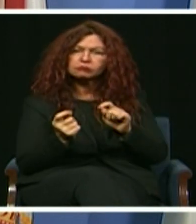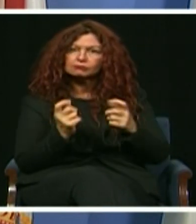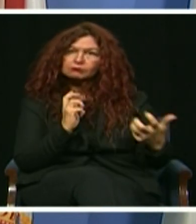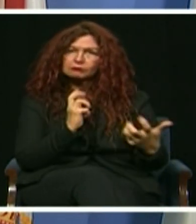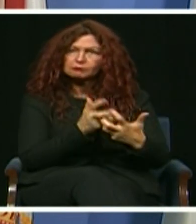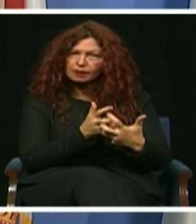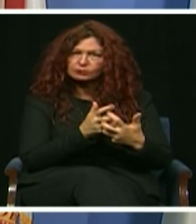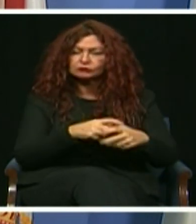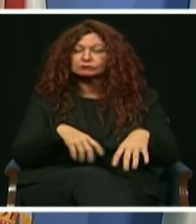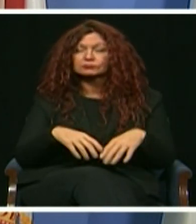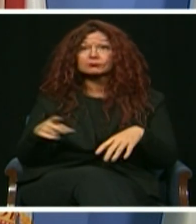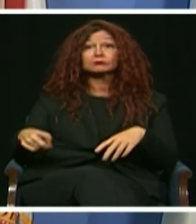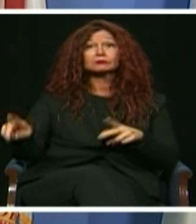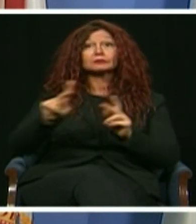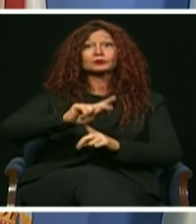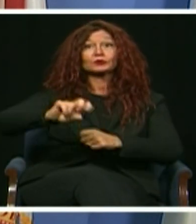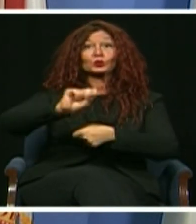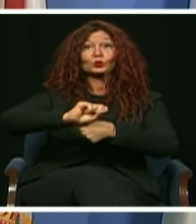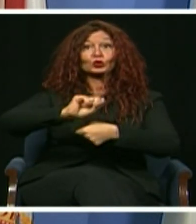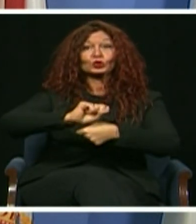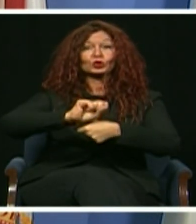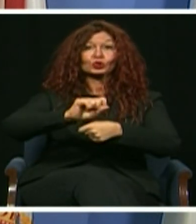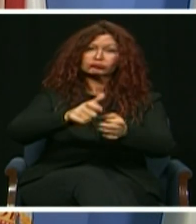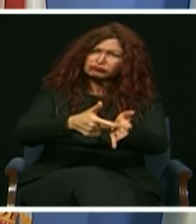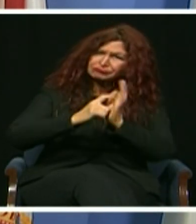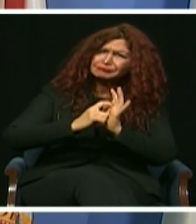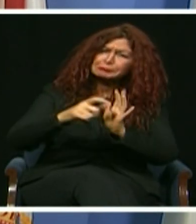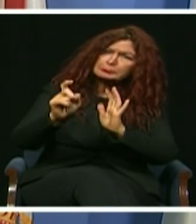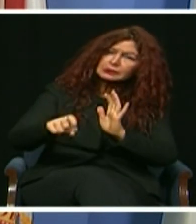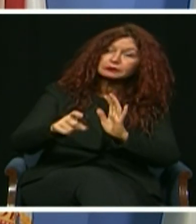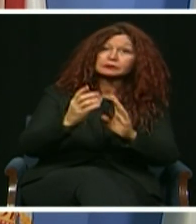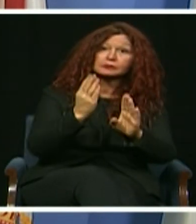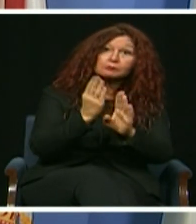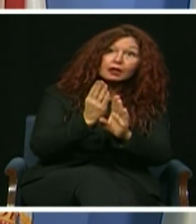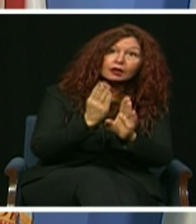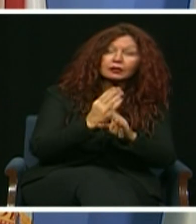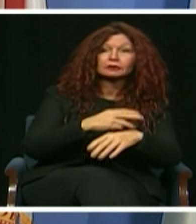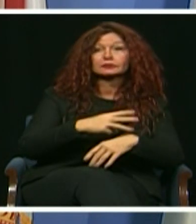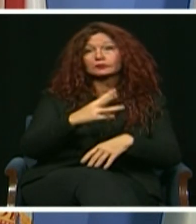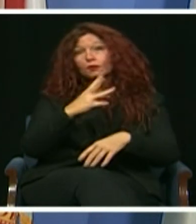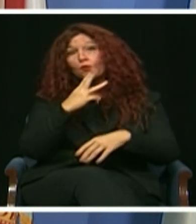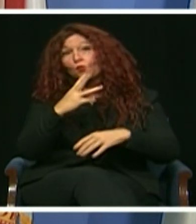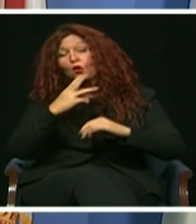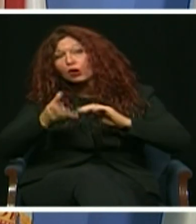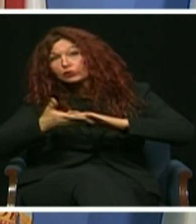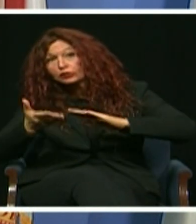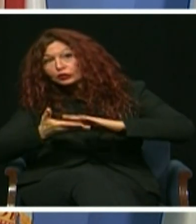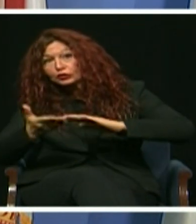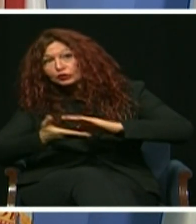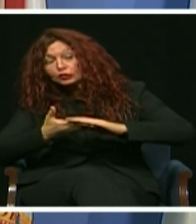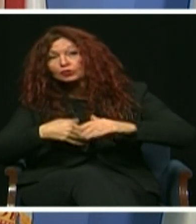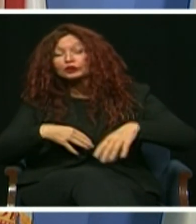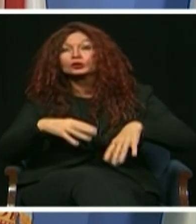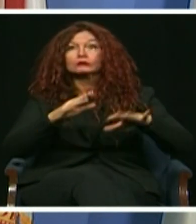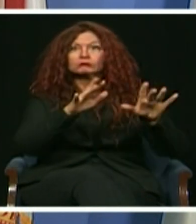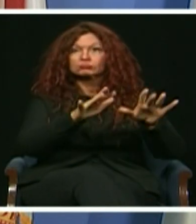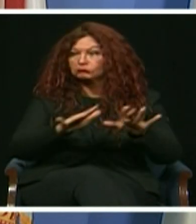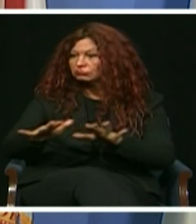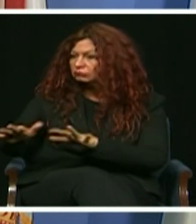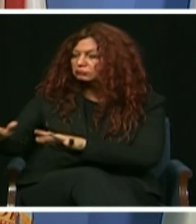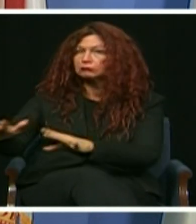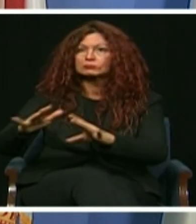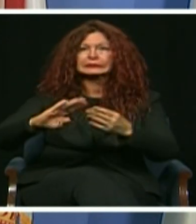employees at departments like transit, water, and sewer, and the airport, continue to deliver services and keep our economy running through this